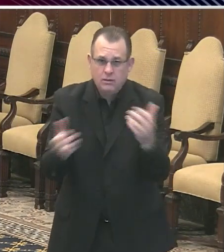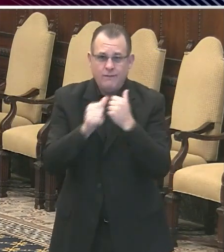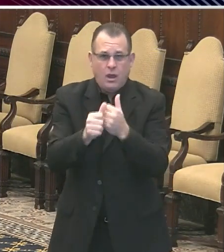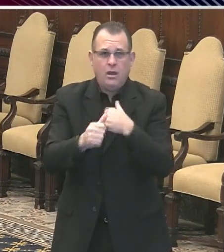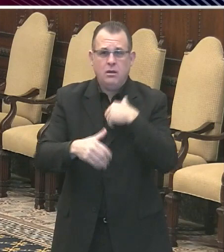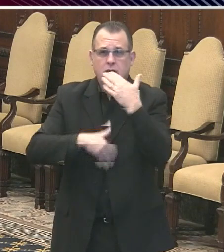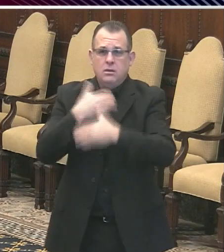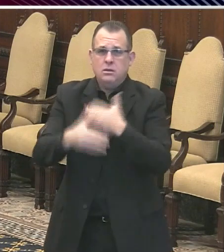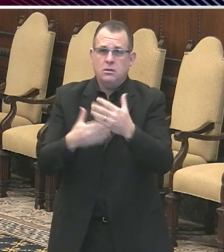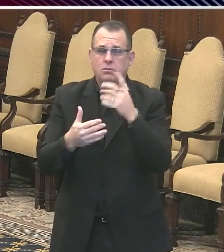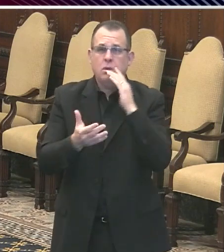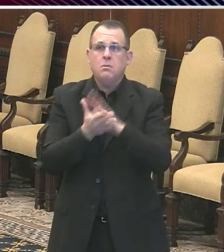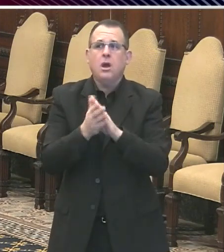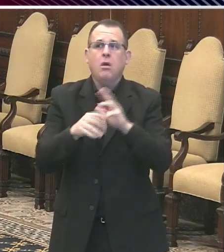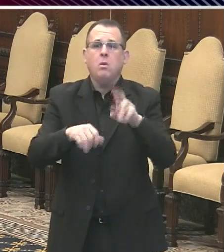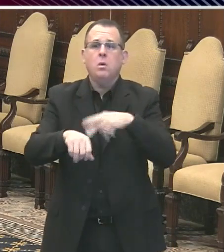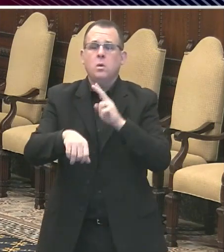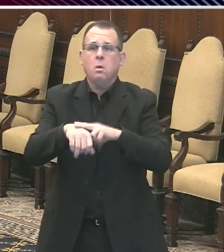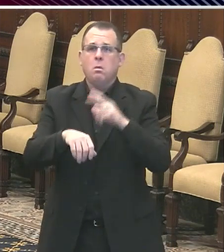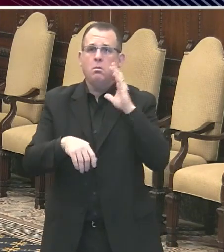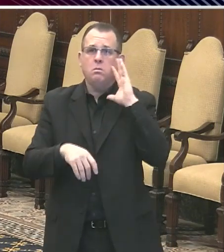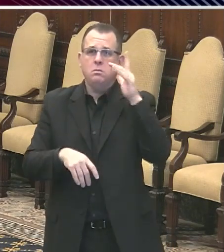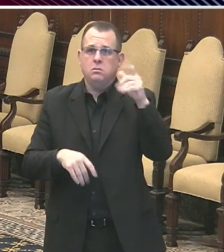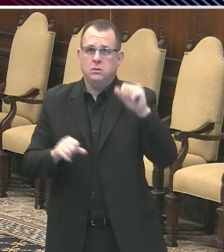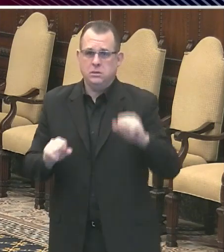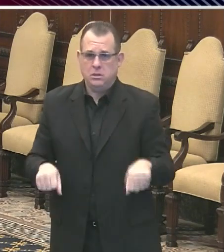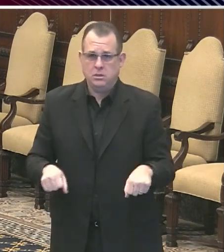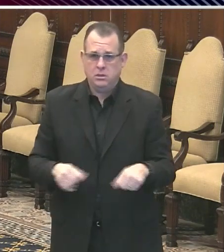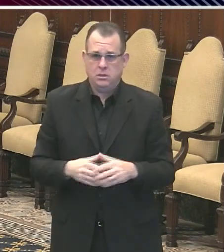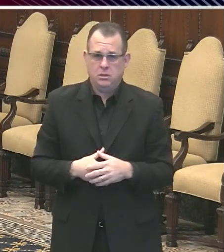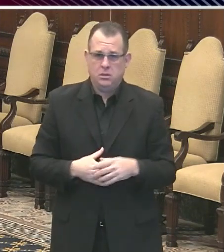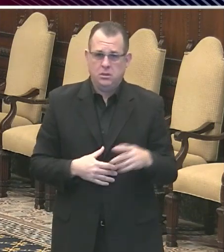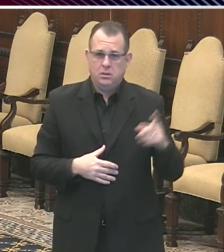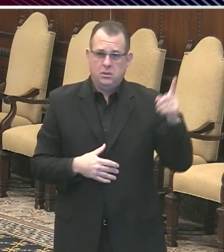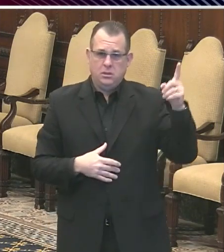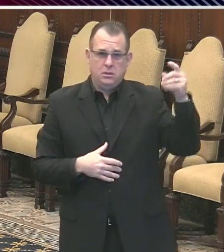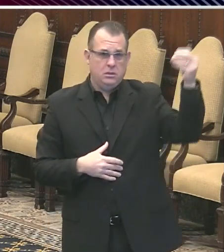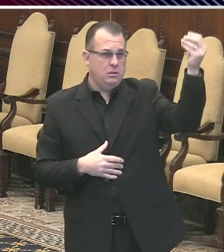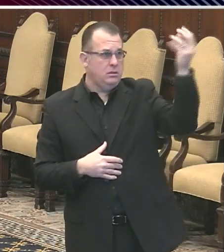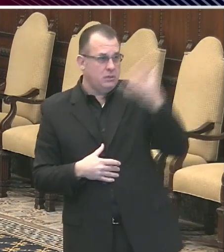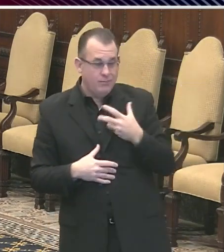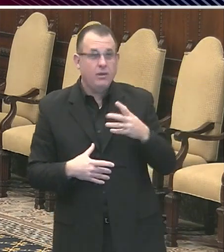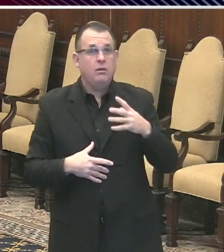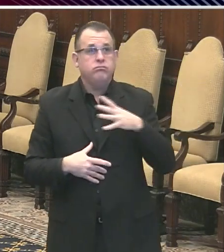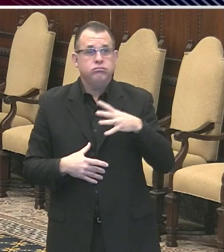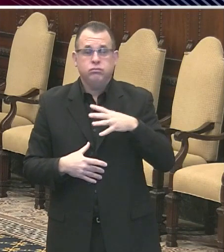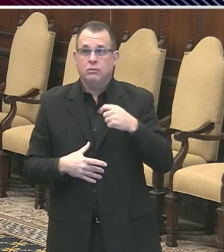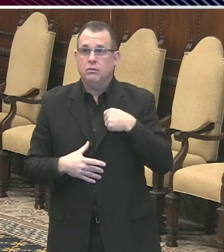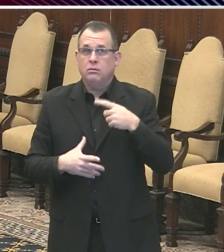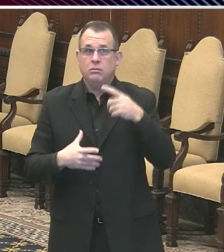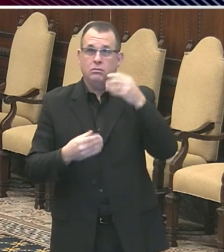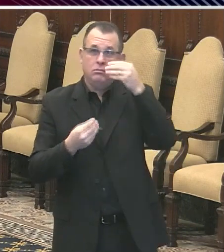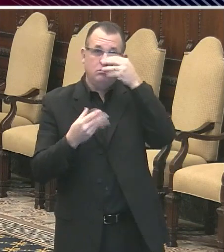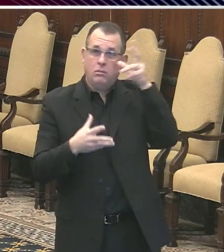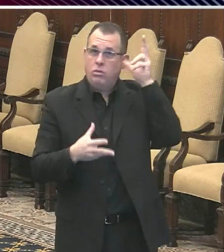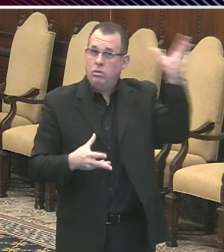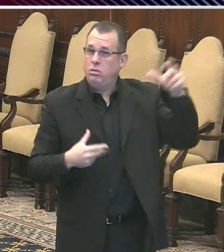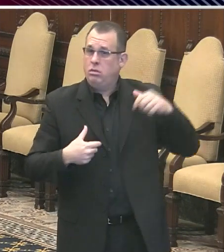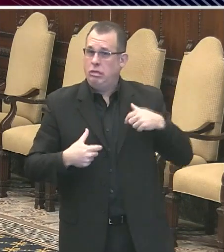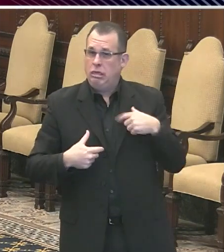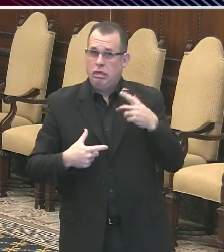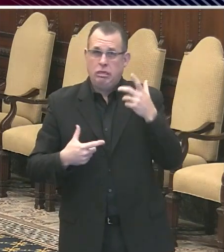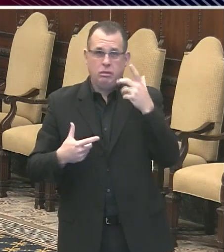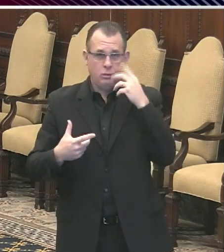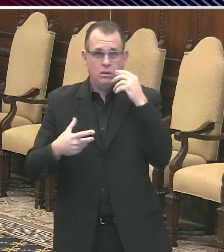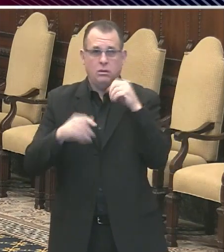clear that the opposite is also true. Ignoring the guidelines will only prolong our current circumstances. It is on all of us to stay united